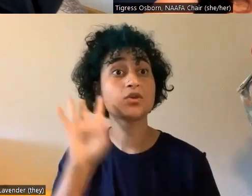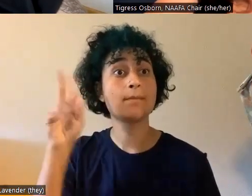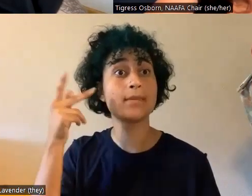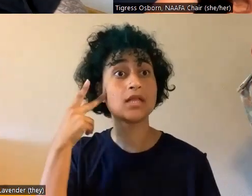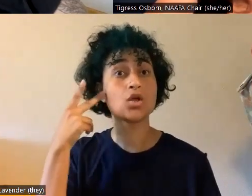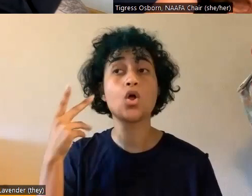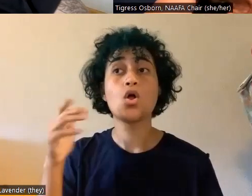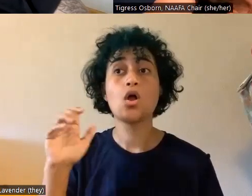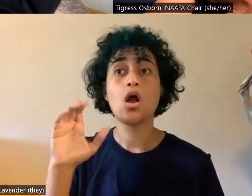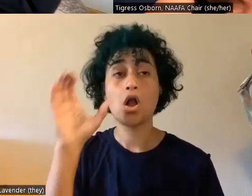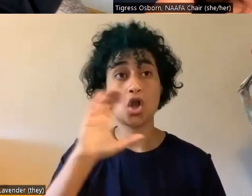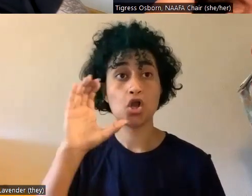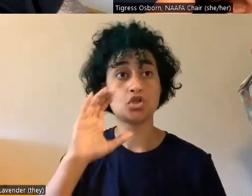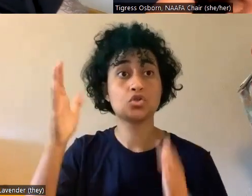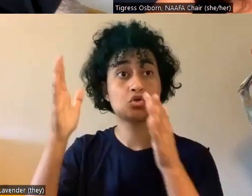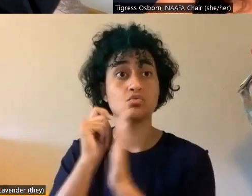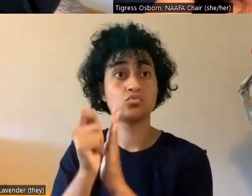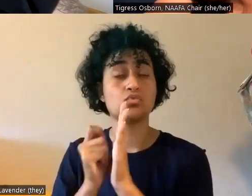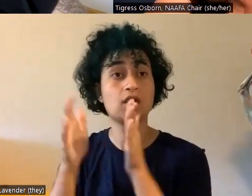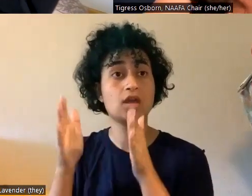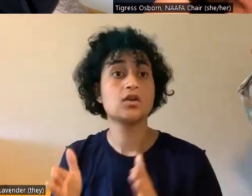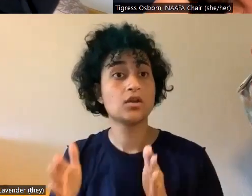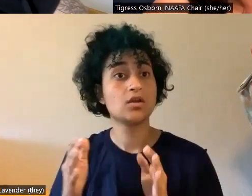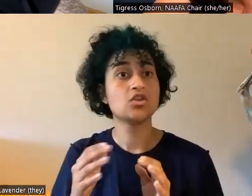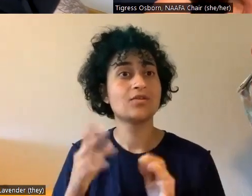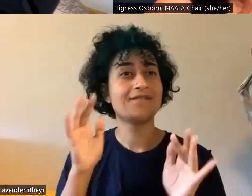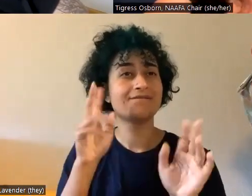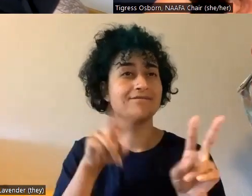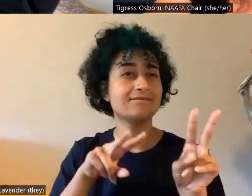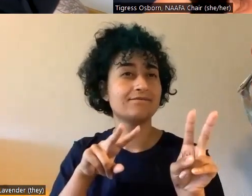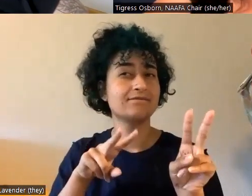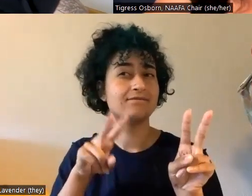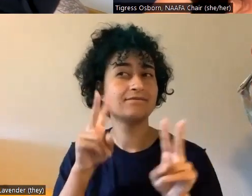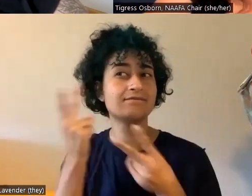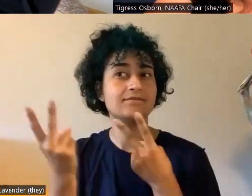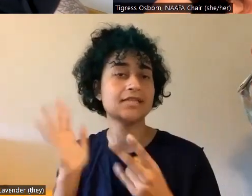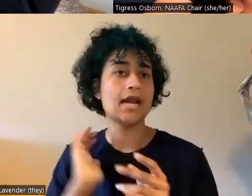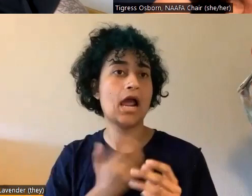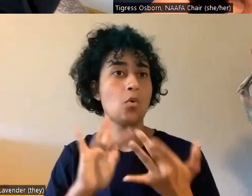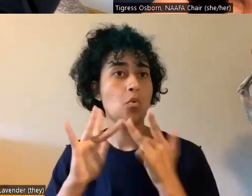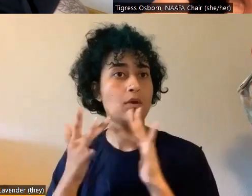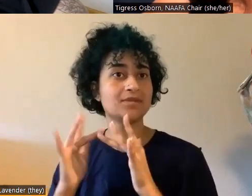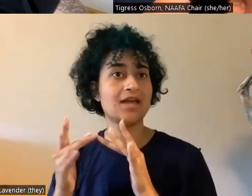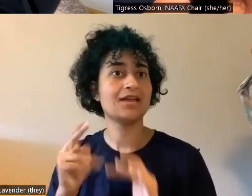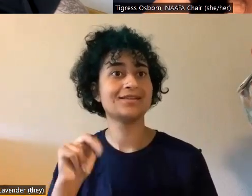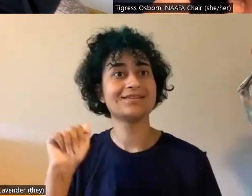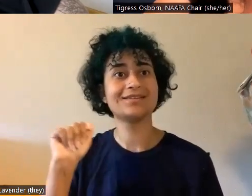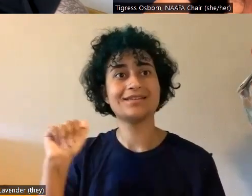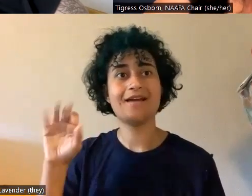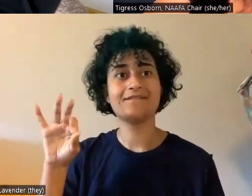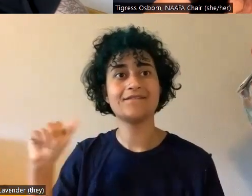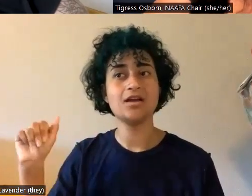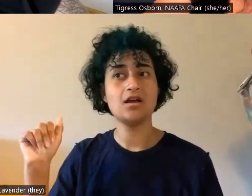Um, so, uh, you can visit our website for more details on those upcoming events and other programming from NAFA. And, uh,